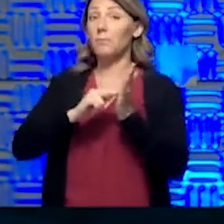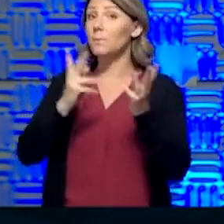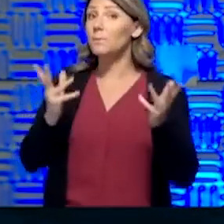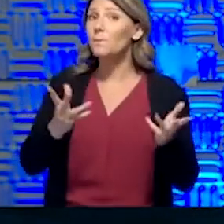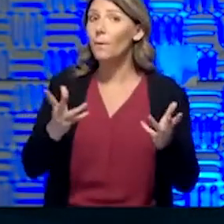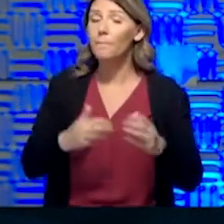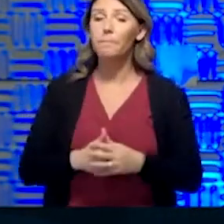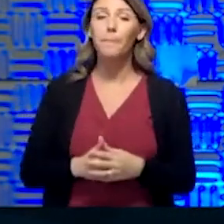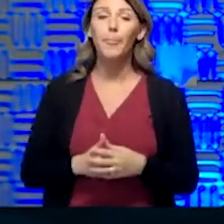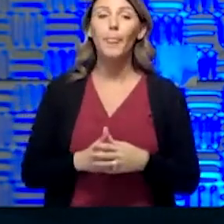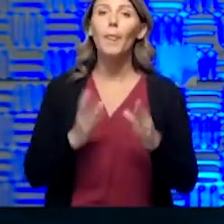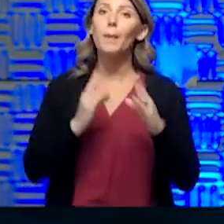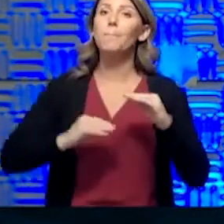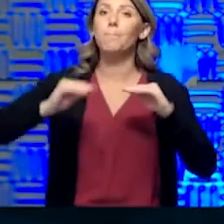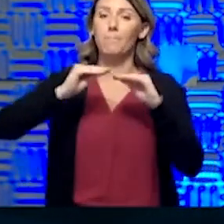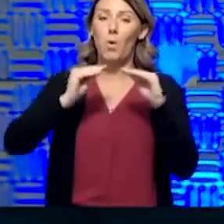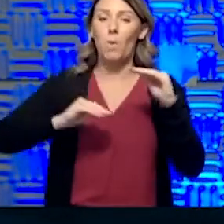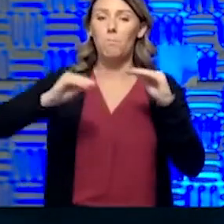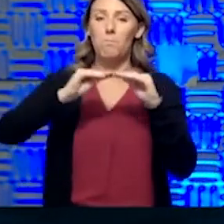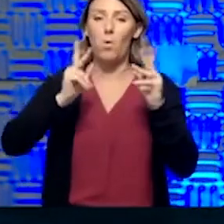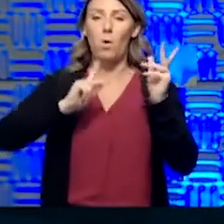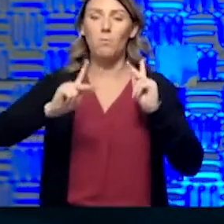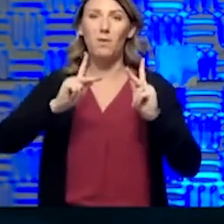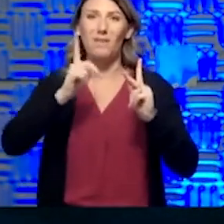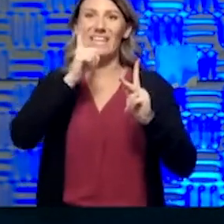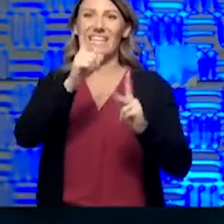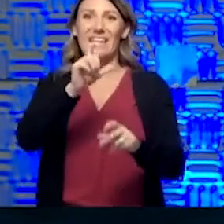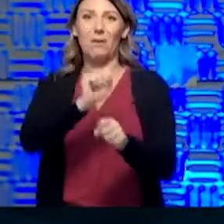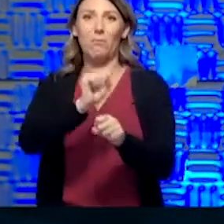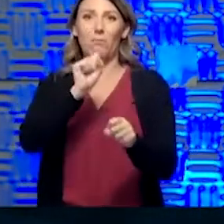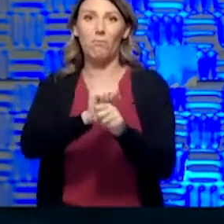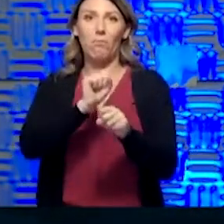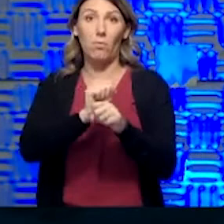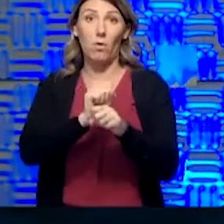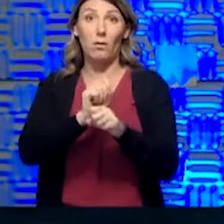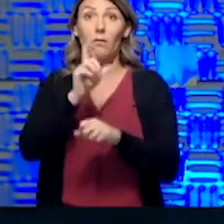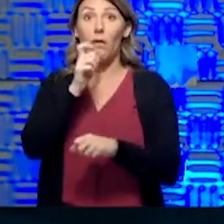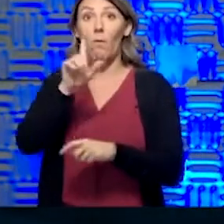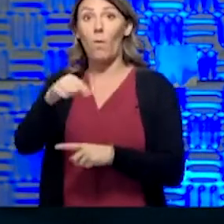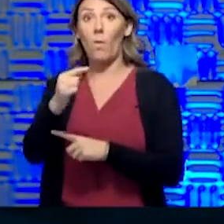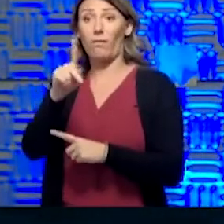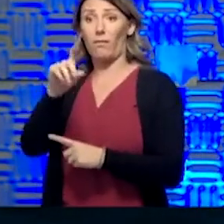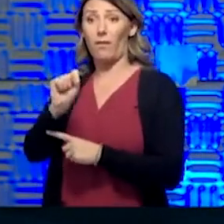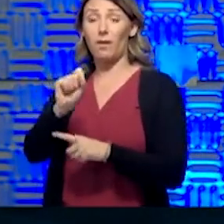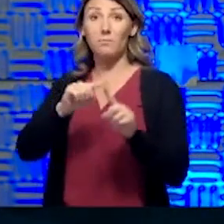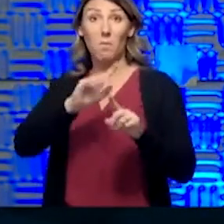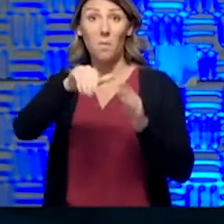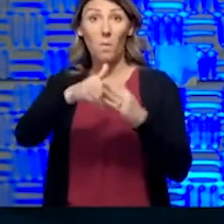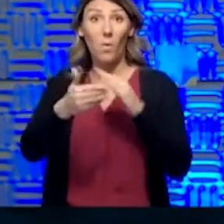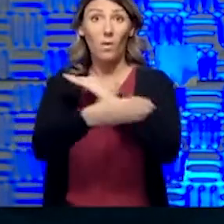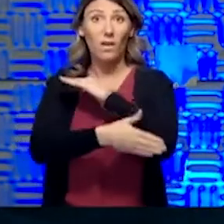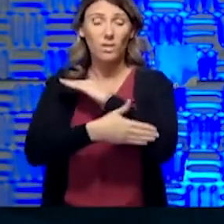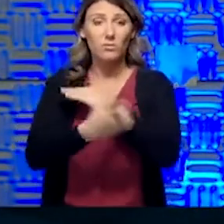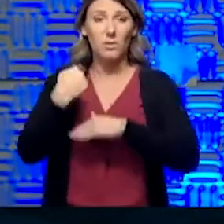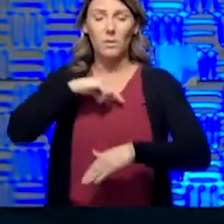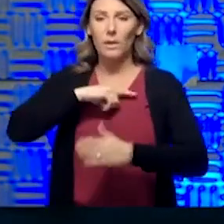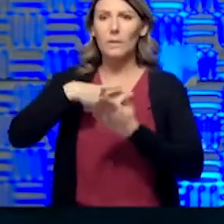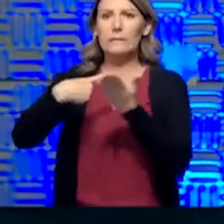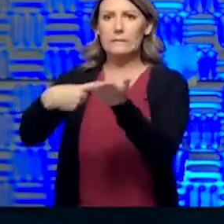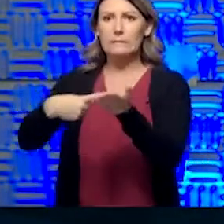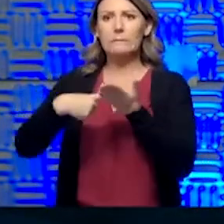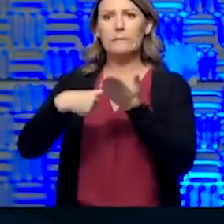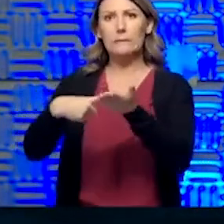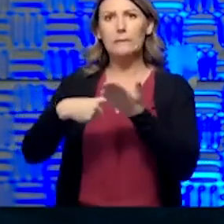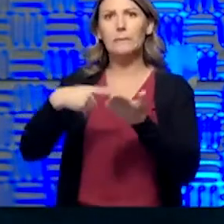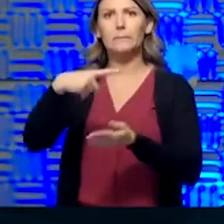more and more people unemployed in Kansas and across the country. And in fact, as we were debating the PPP program in